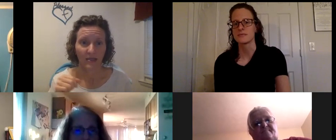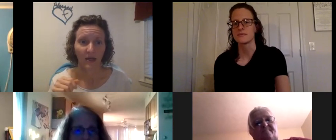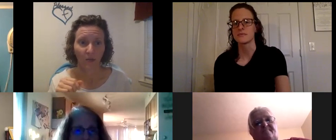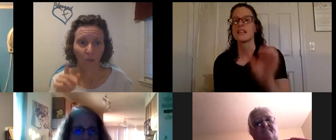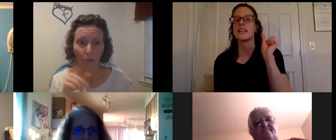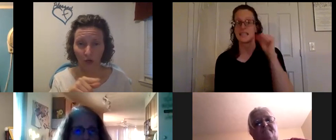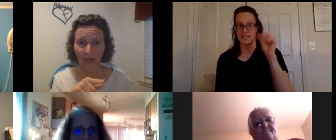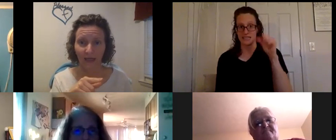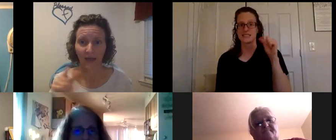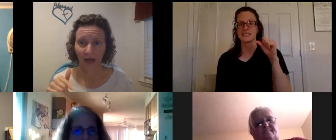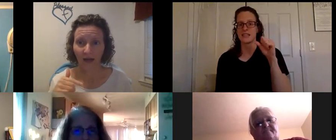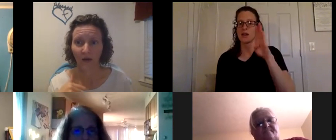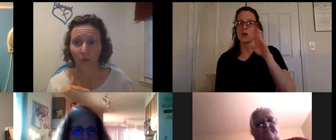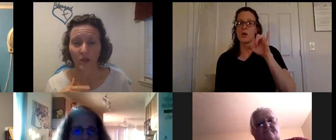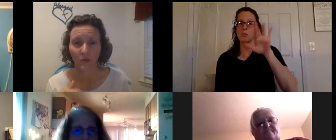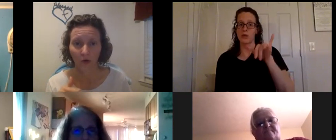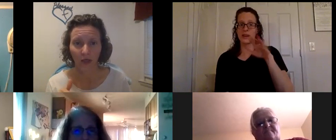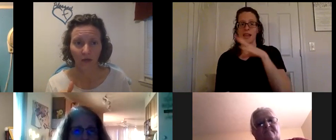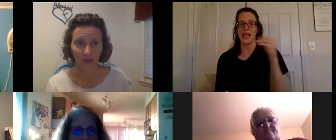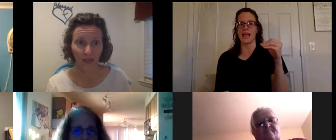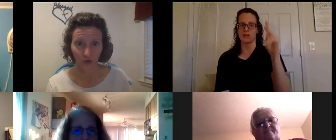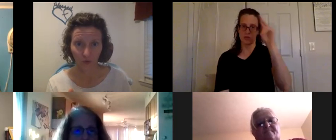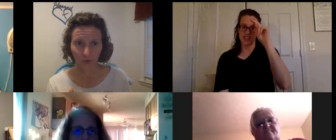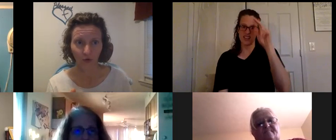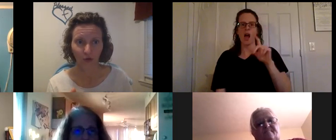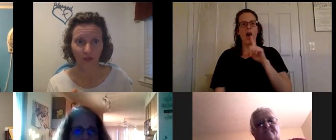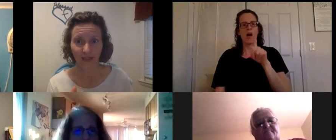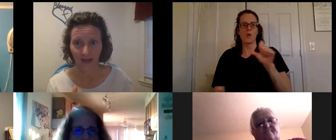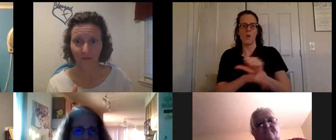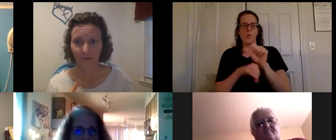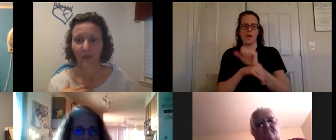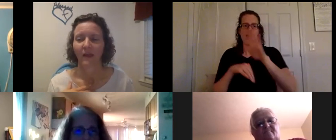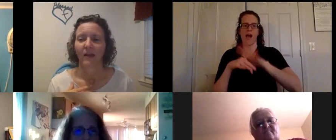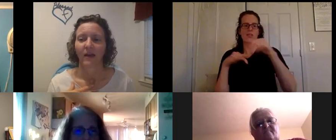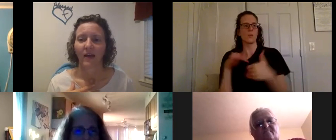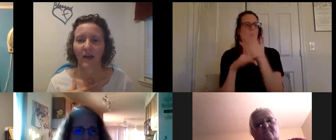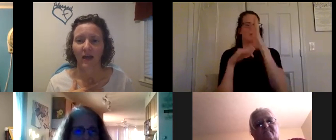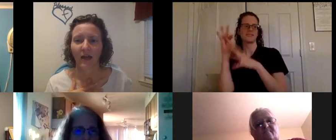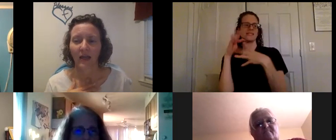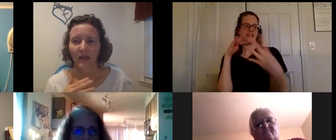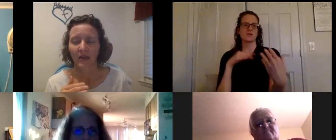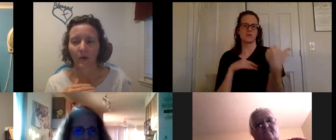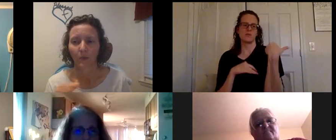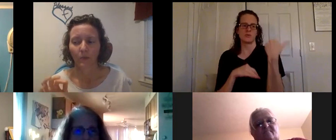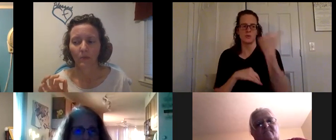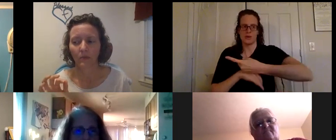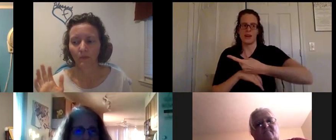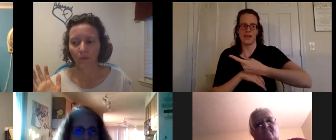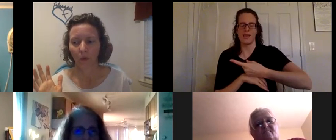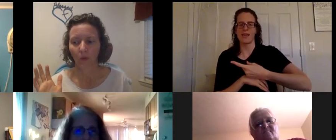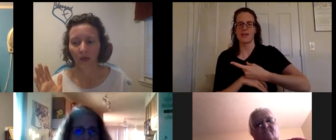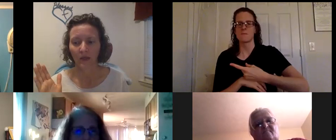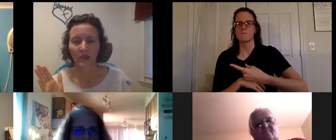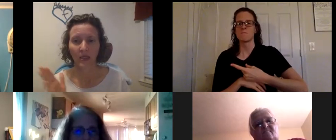yes um britney and i were just working on the schedule earlier today and um